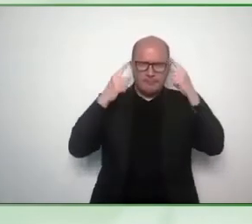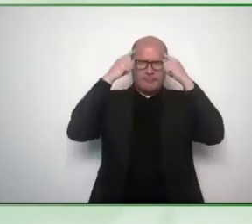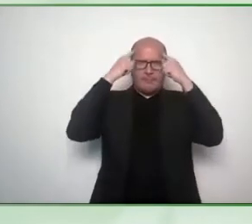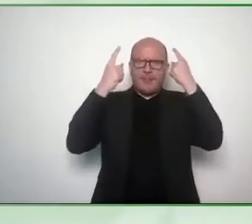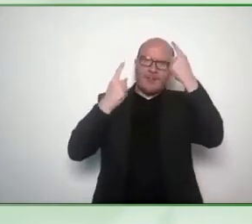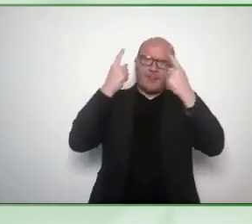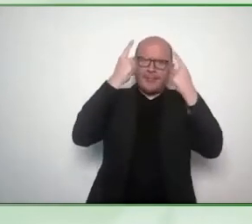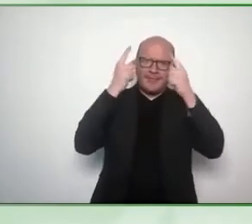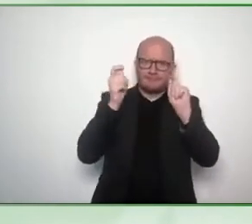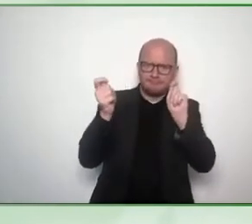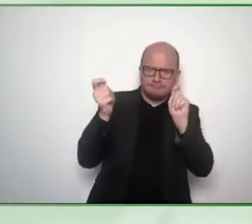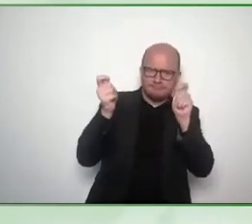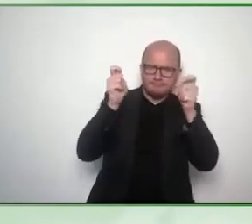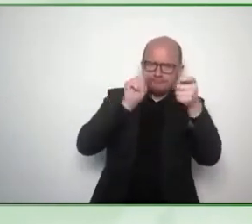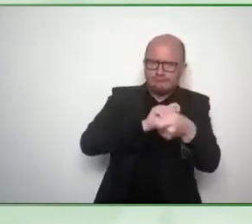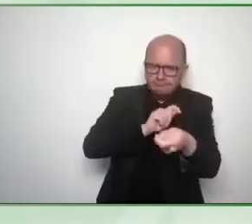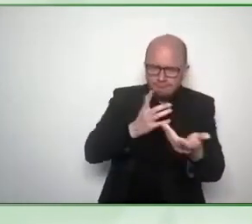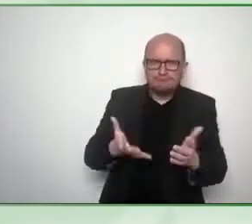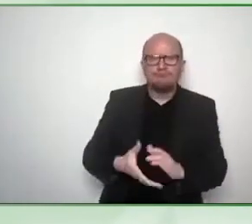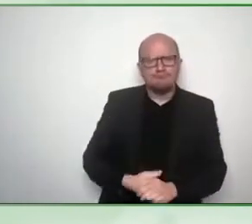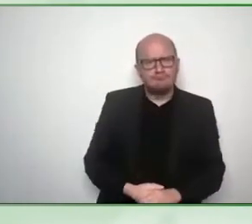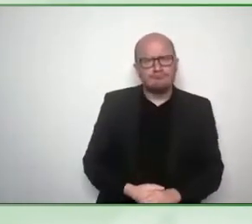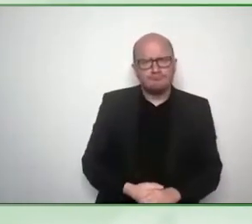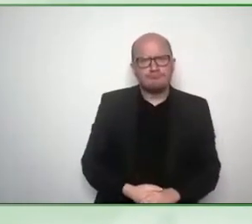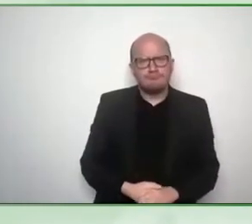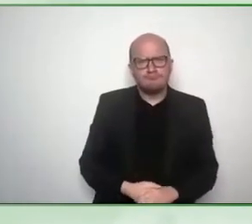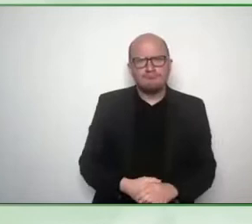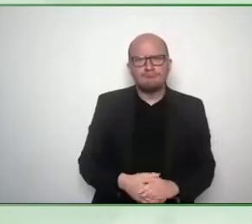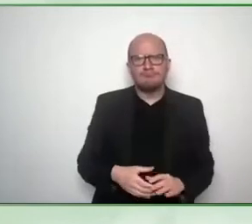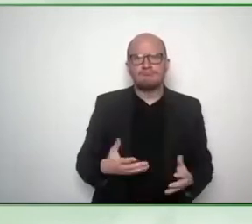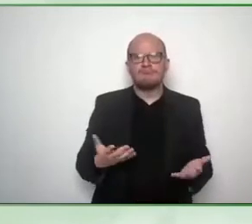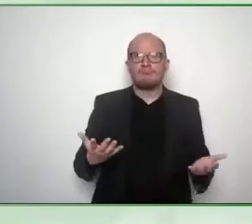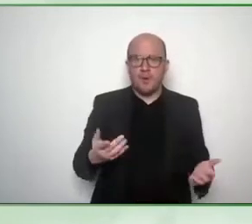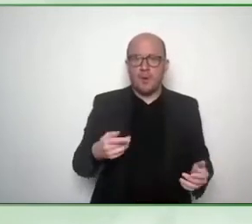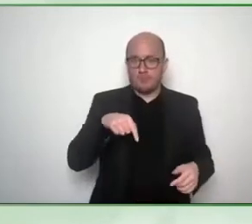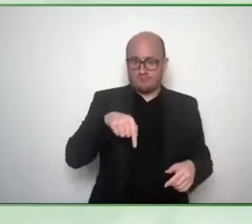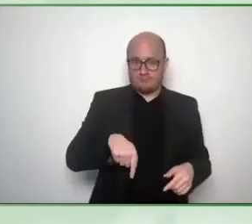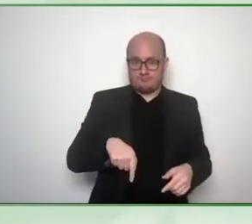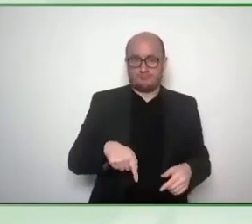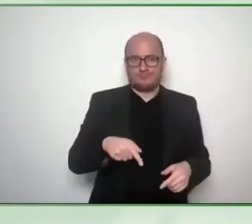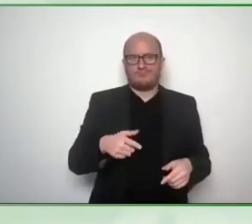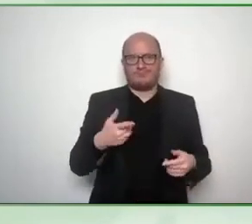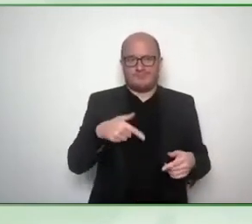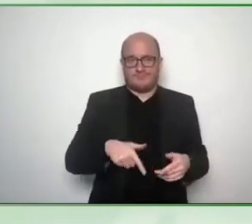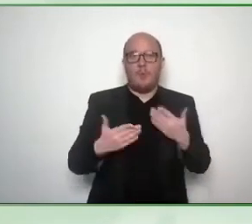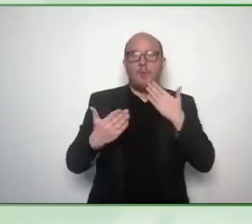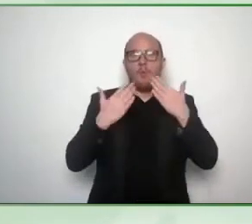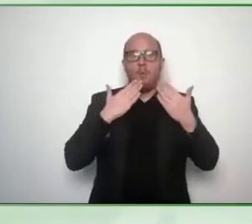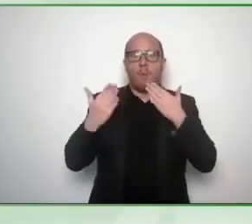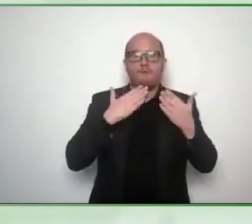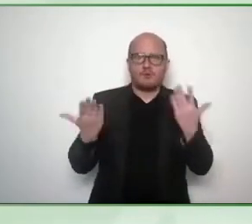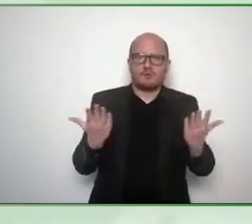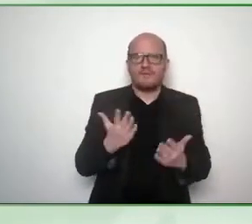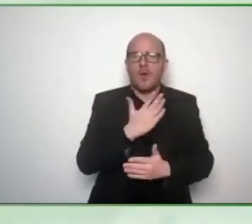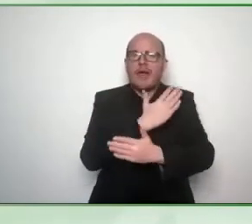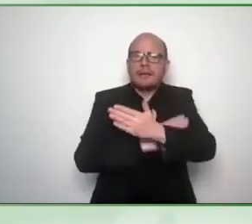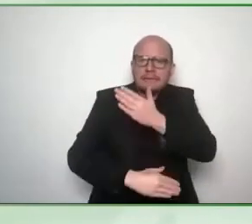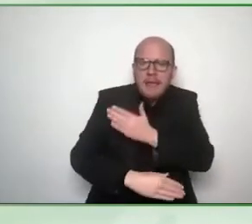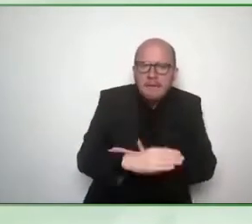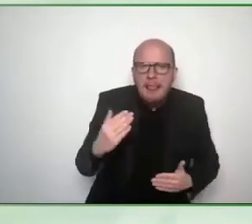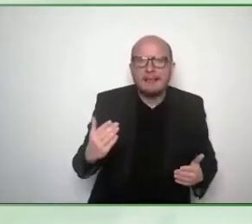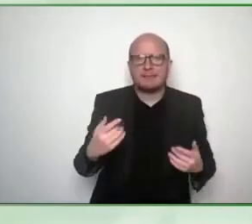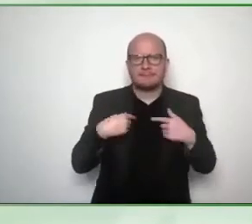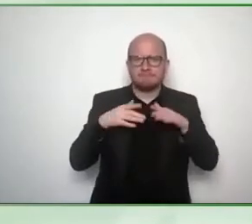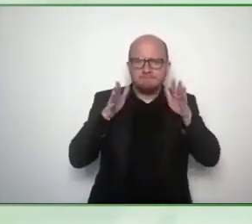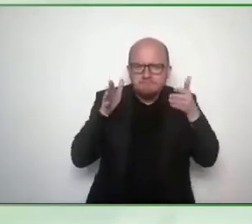we are at the disability advocacy and a conference and where we share a lot of innovation um but i